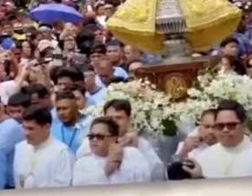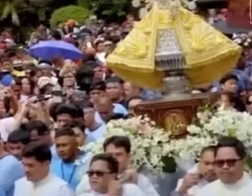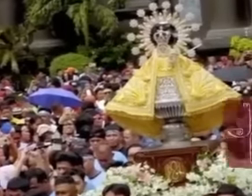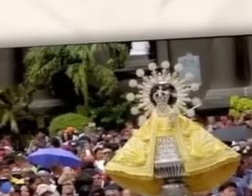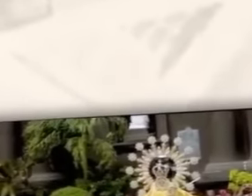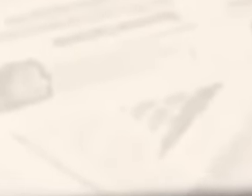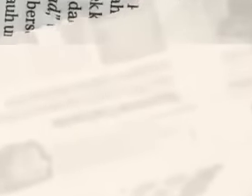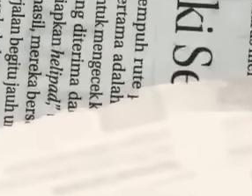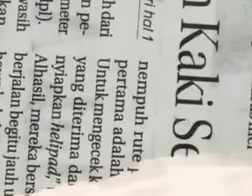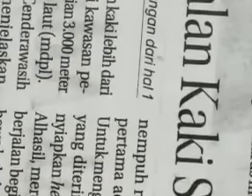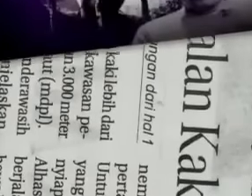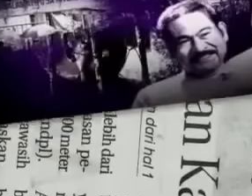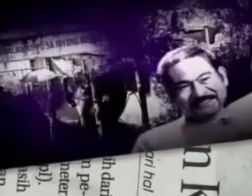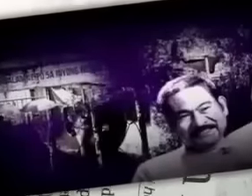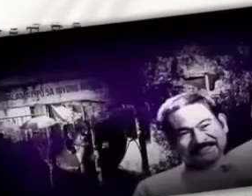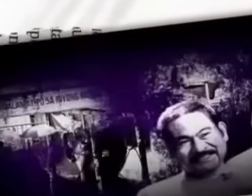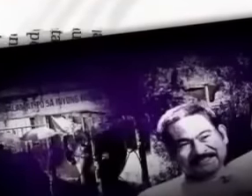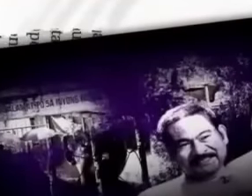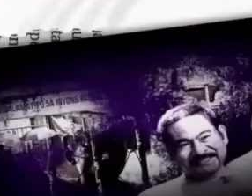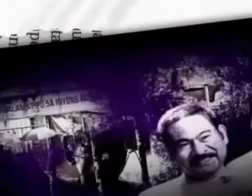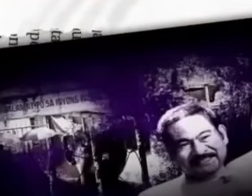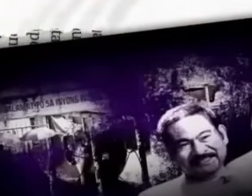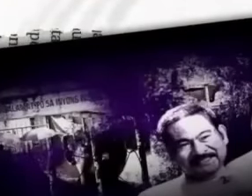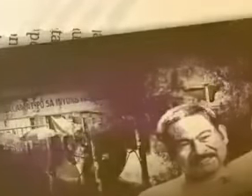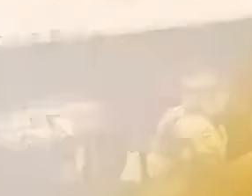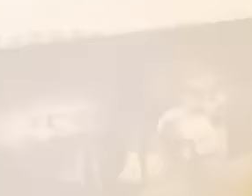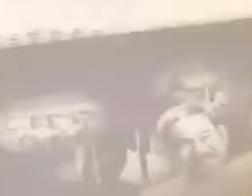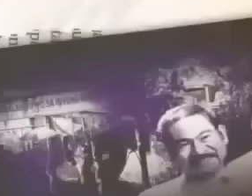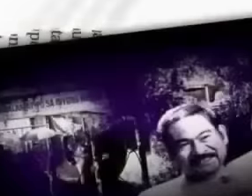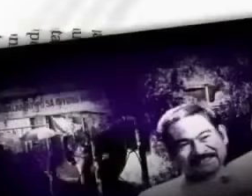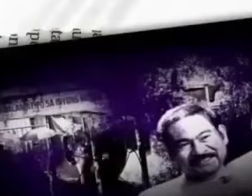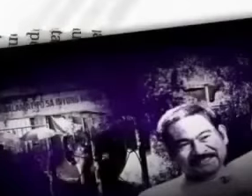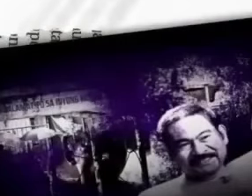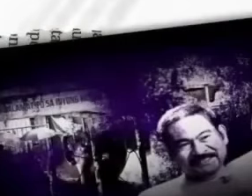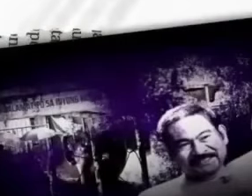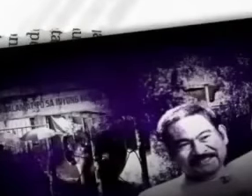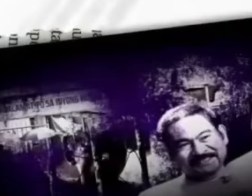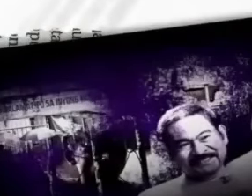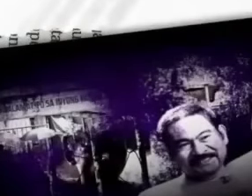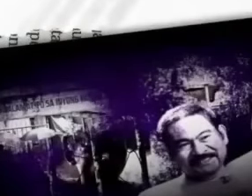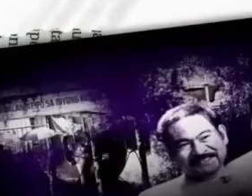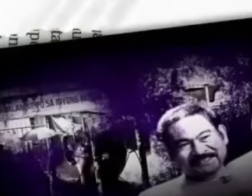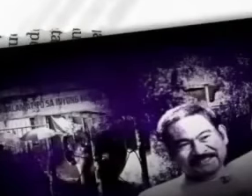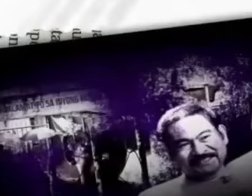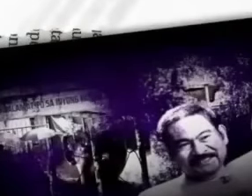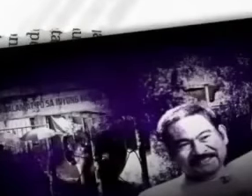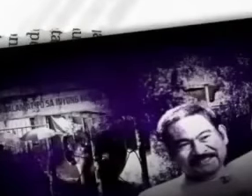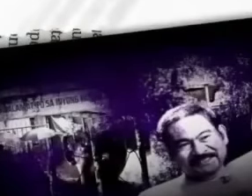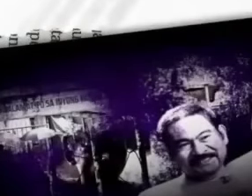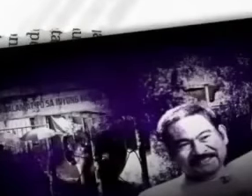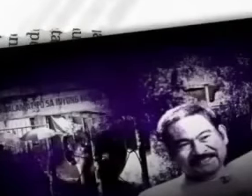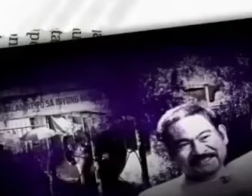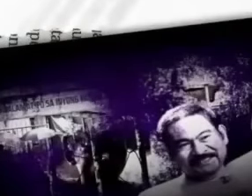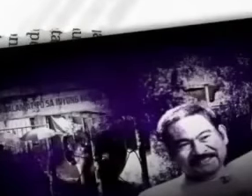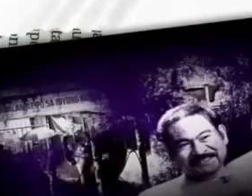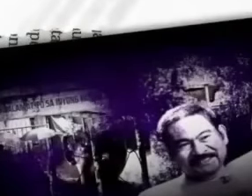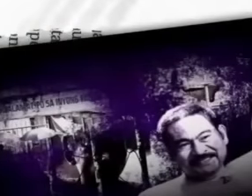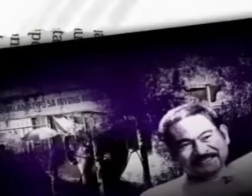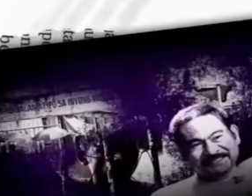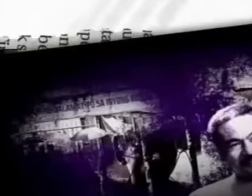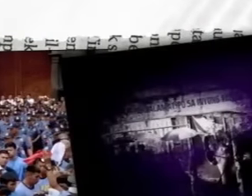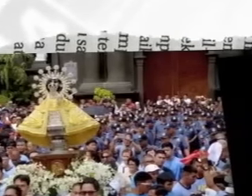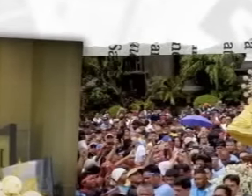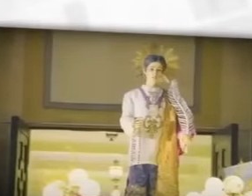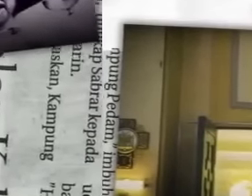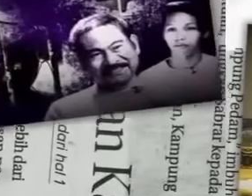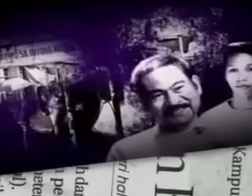Watch them streamed via the Facebook pages of Jesuit Communications, Radyo Katipunan 87.9 FM, and the